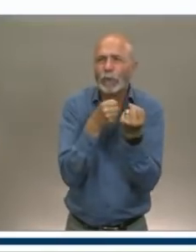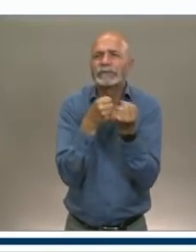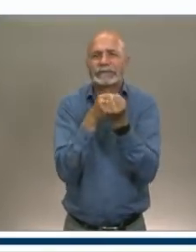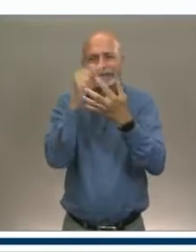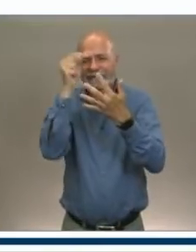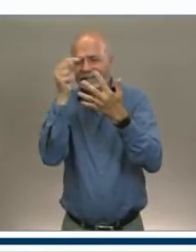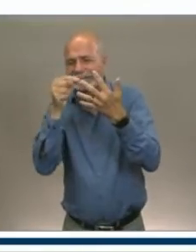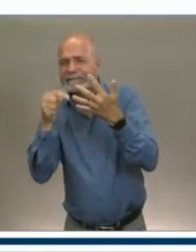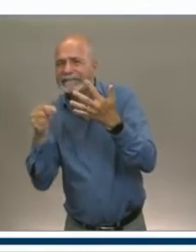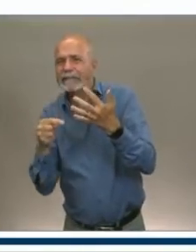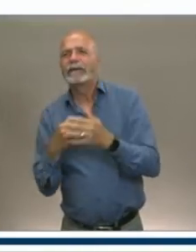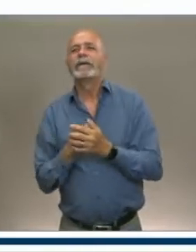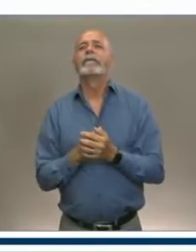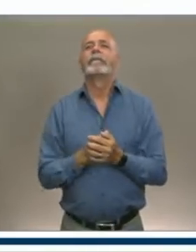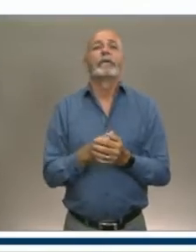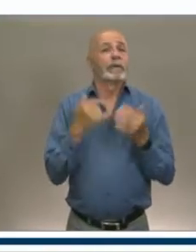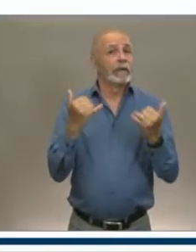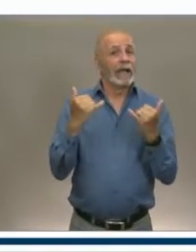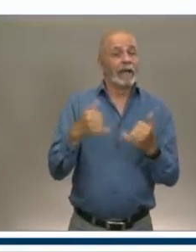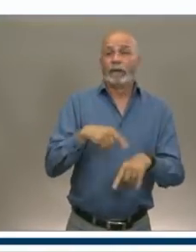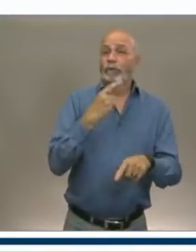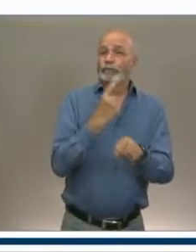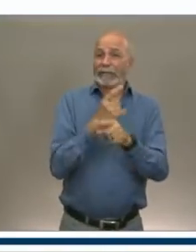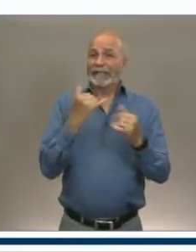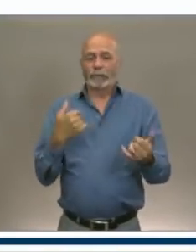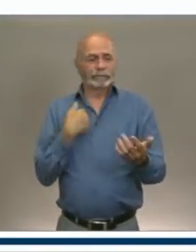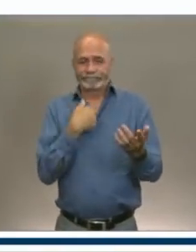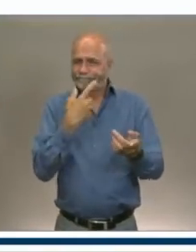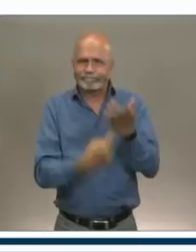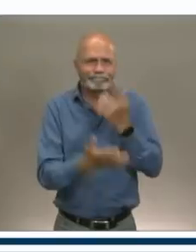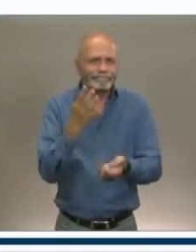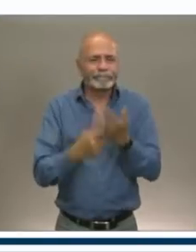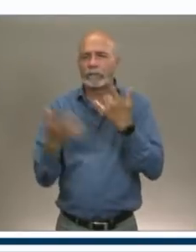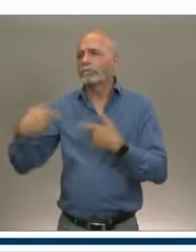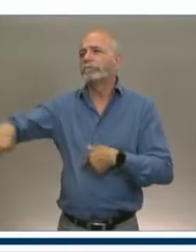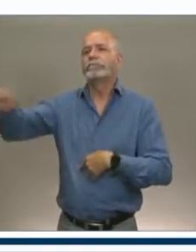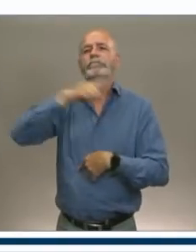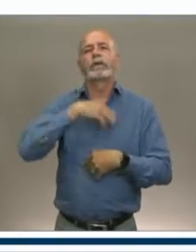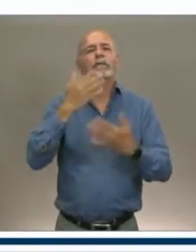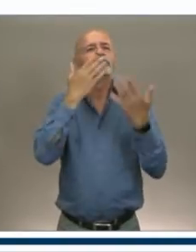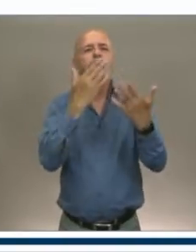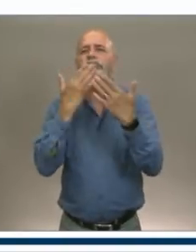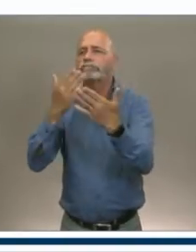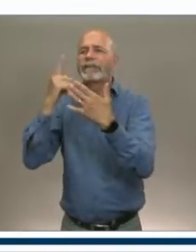by what we discussed together and I want to thank them all for their participation and feedback.